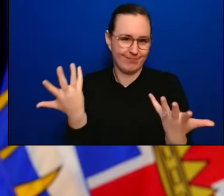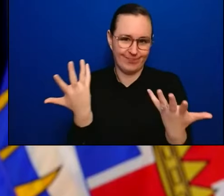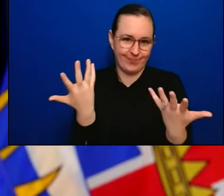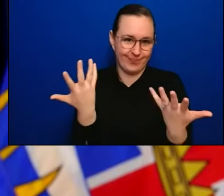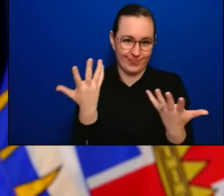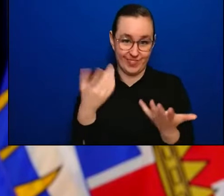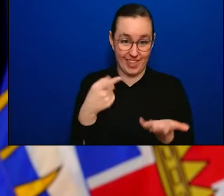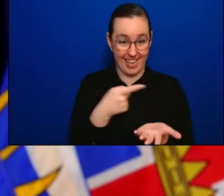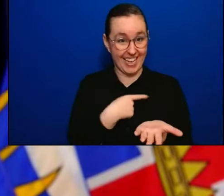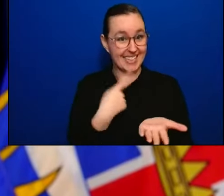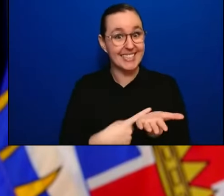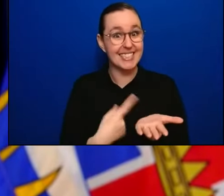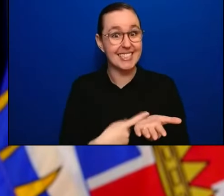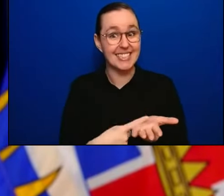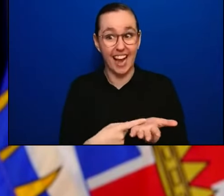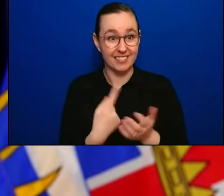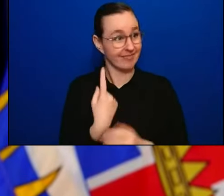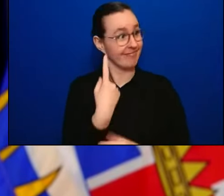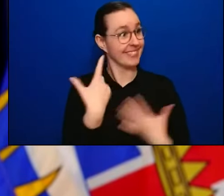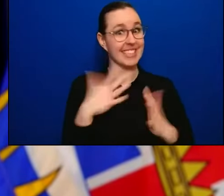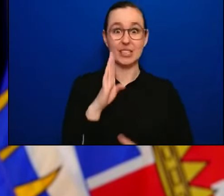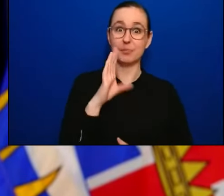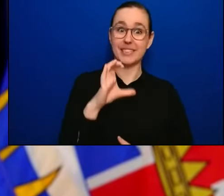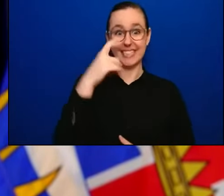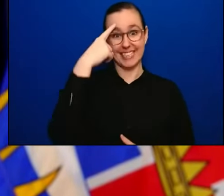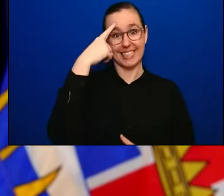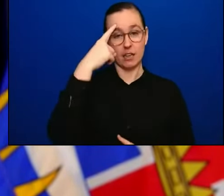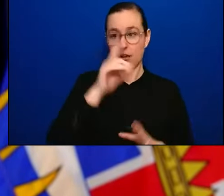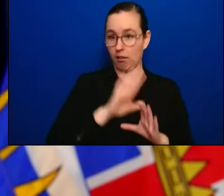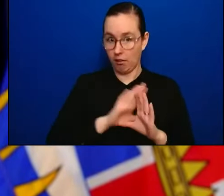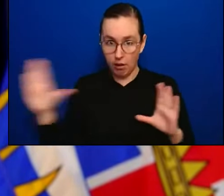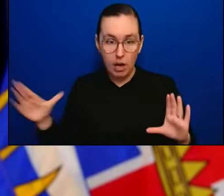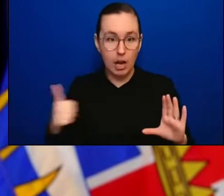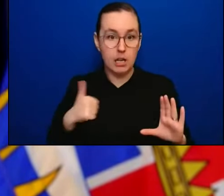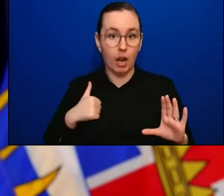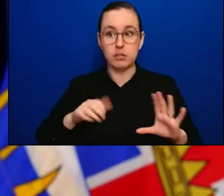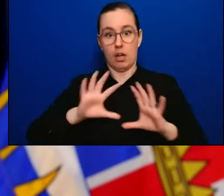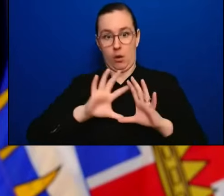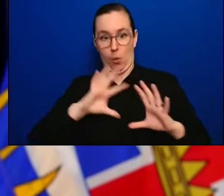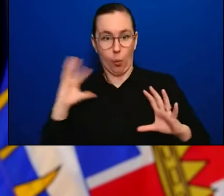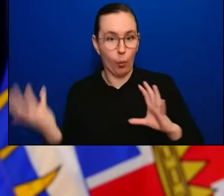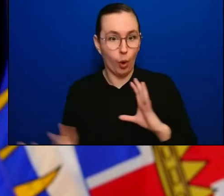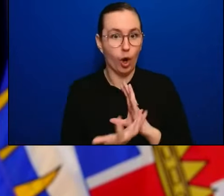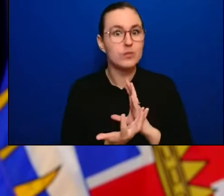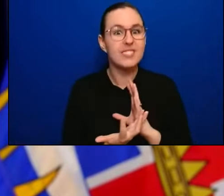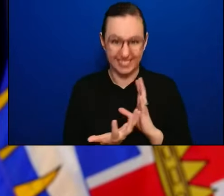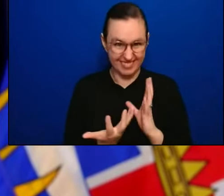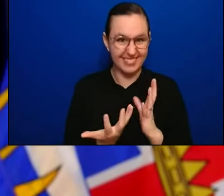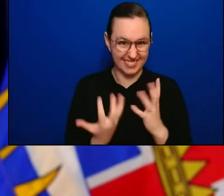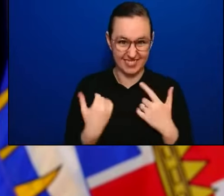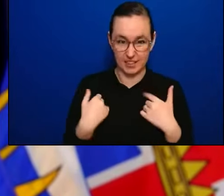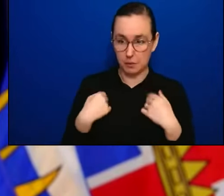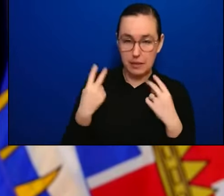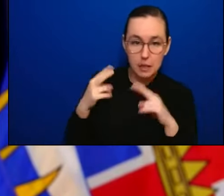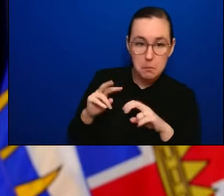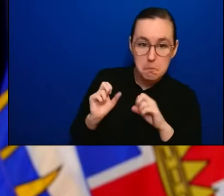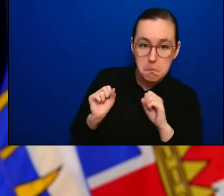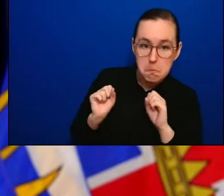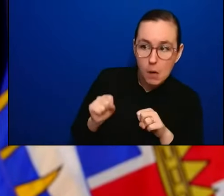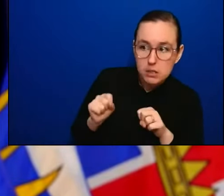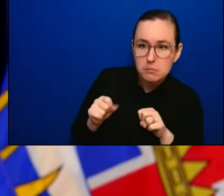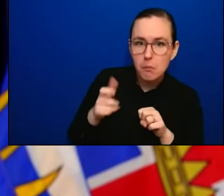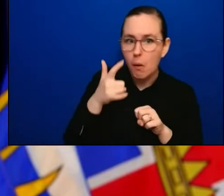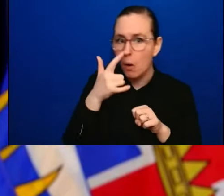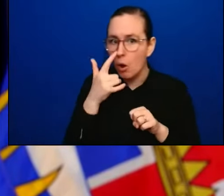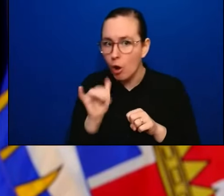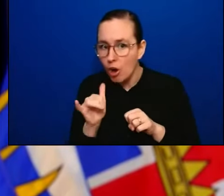we can look at models, we can look at the potential. I think the worst case scenario would be if a whole new